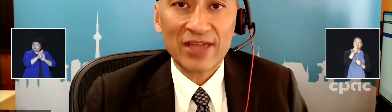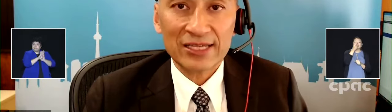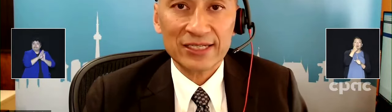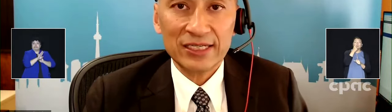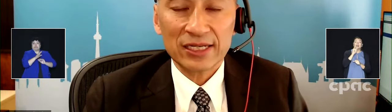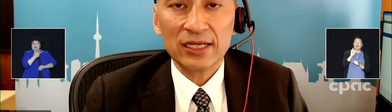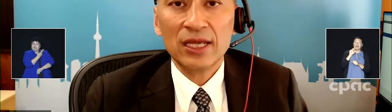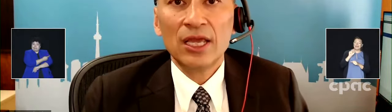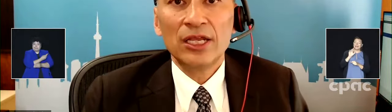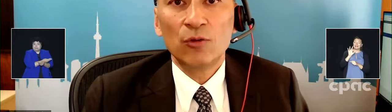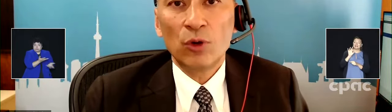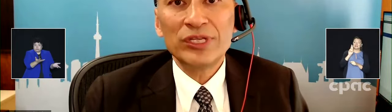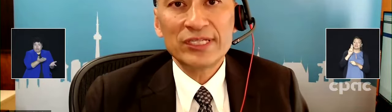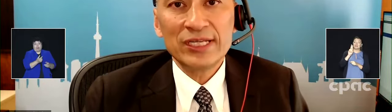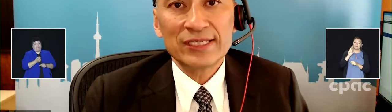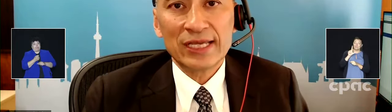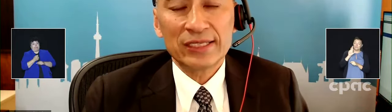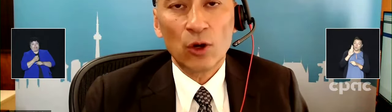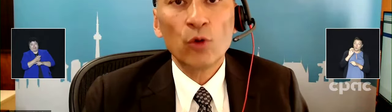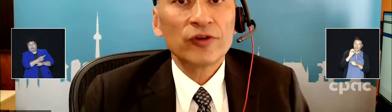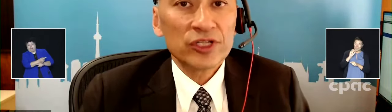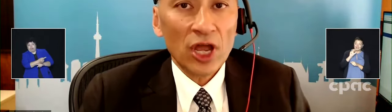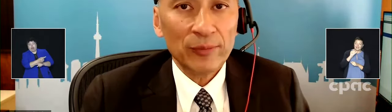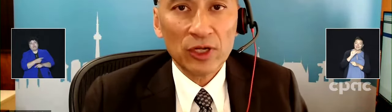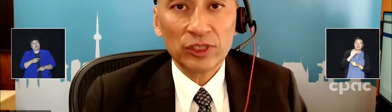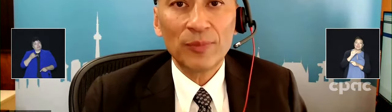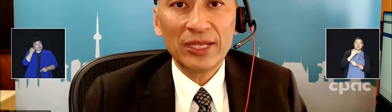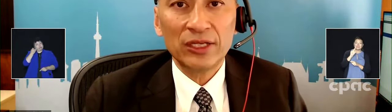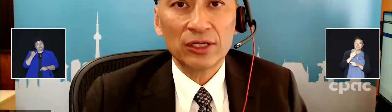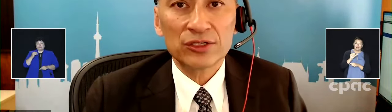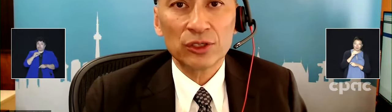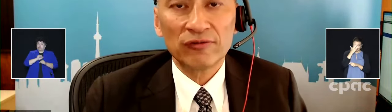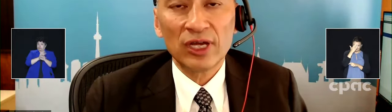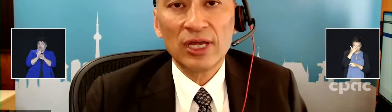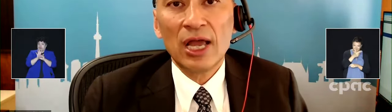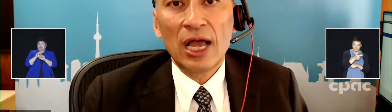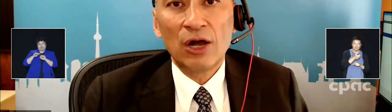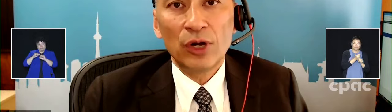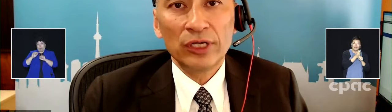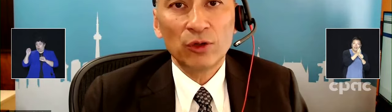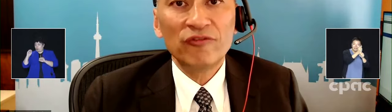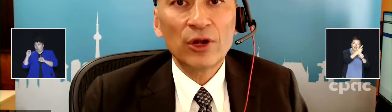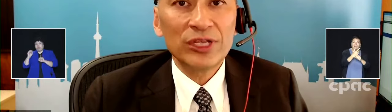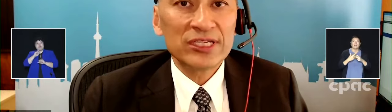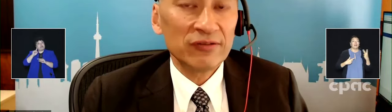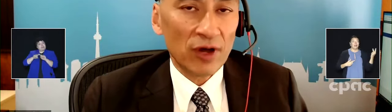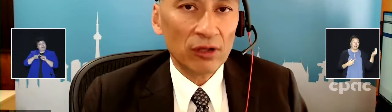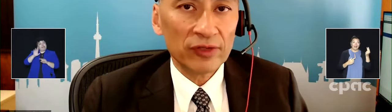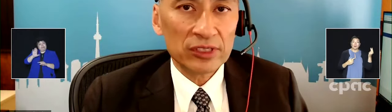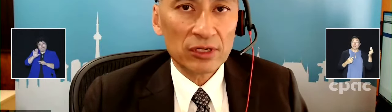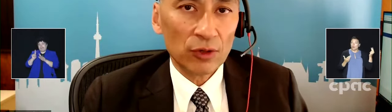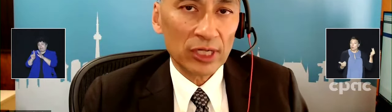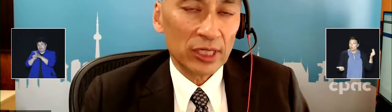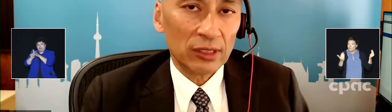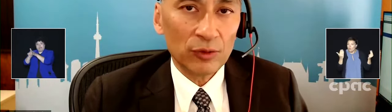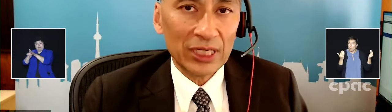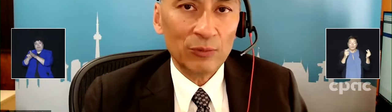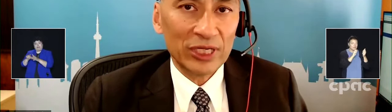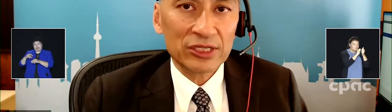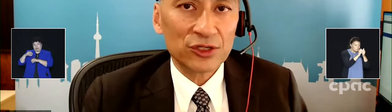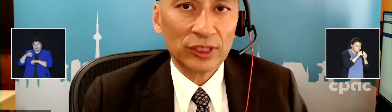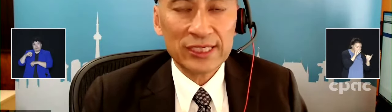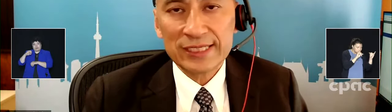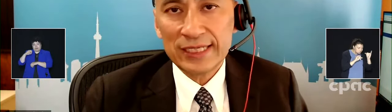-19 vaccines, you know, what we see is that over time, you know, depending on sort of how, you know, variants evolve and so on,